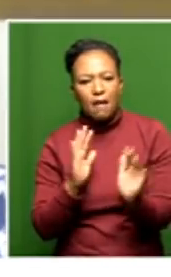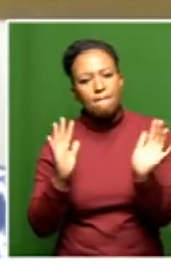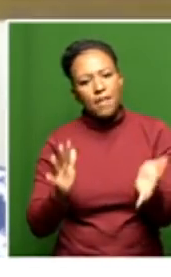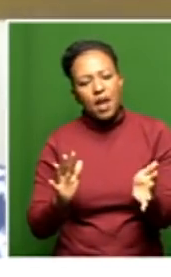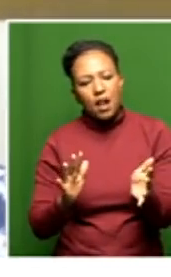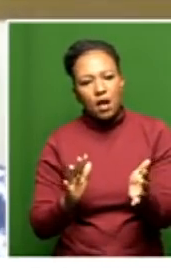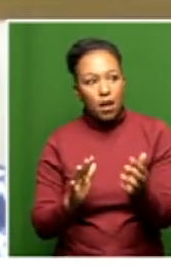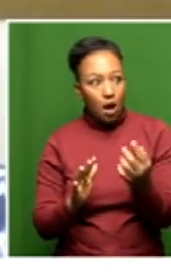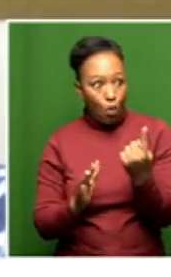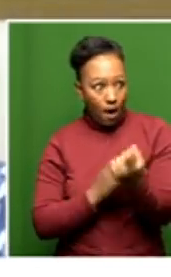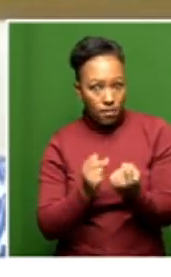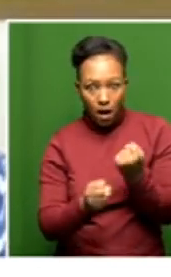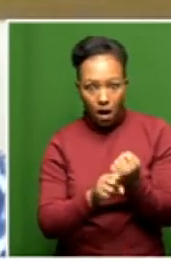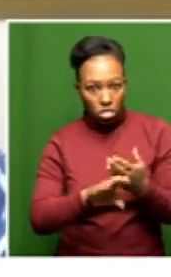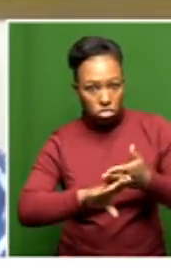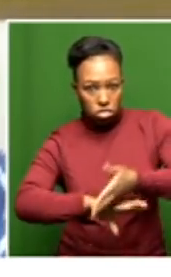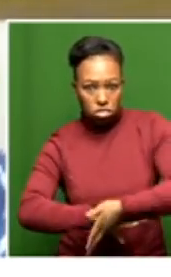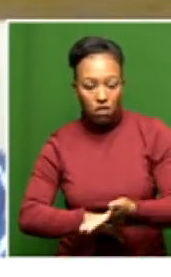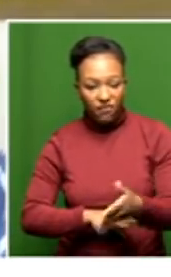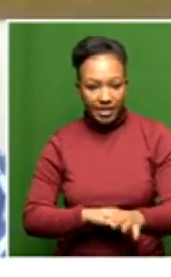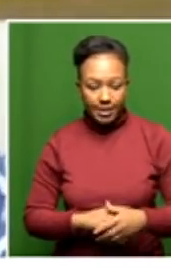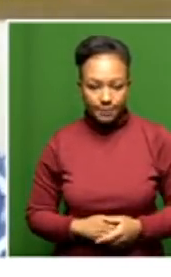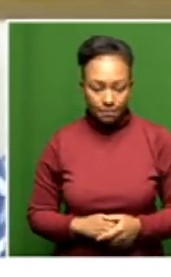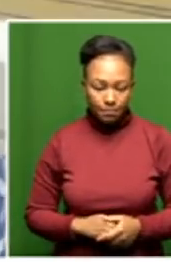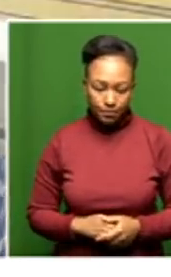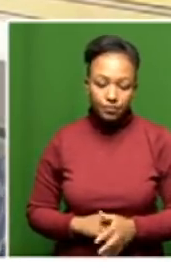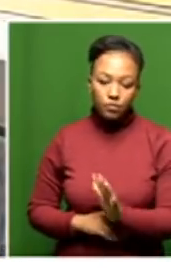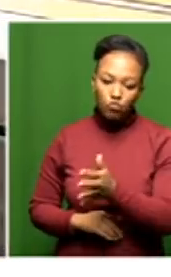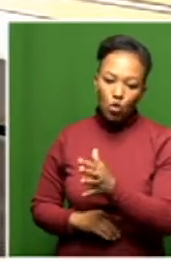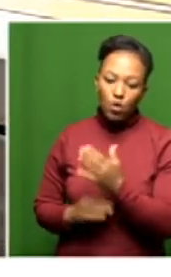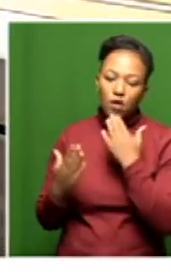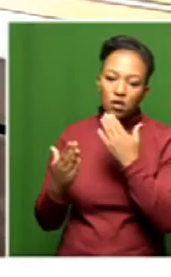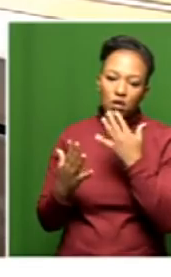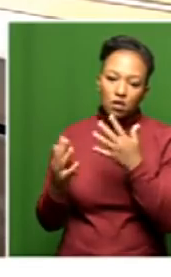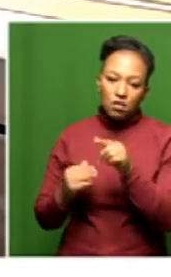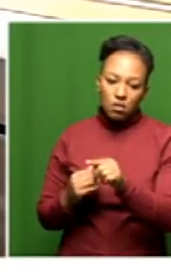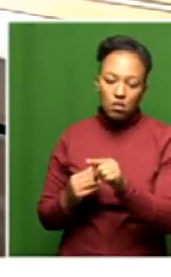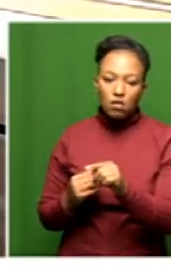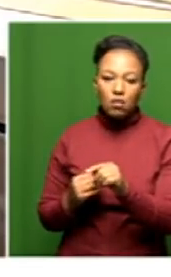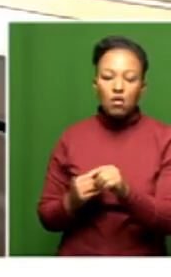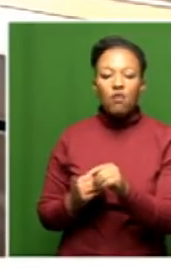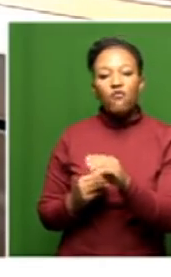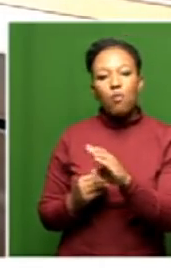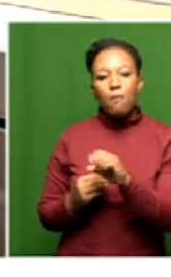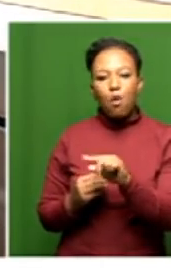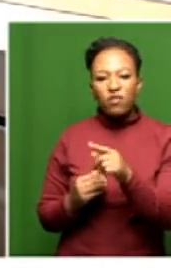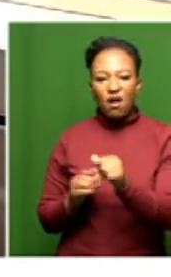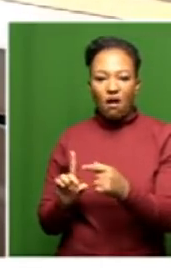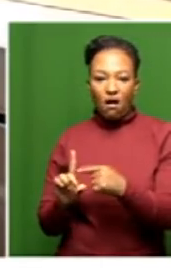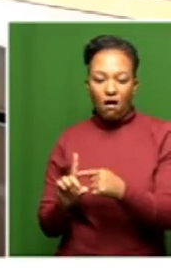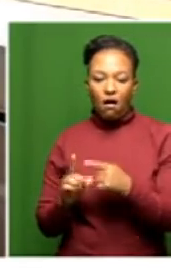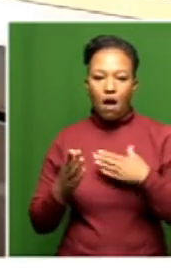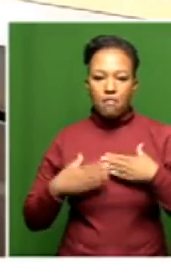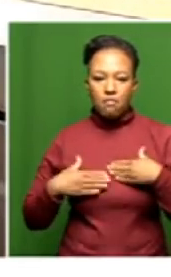more than a year past. We will indeed do just that. Thank you so much, Ms. Albi-Boota, who is the administrator